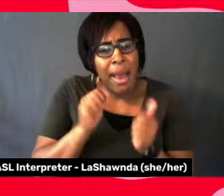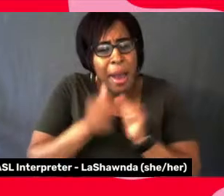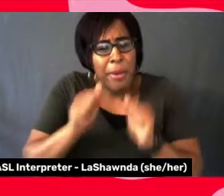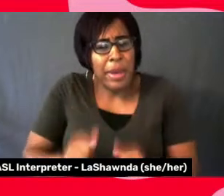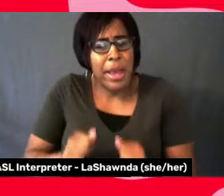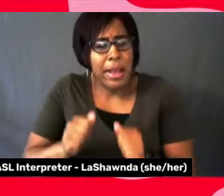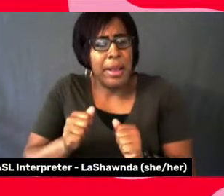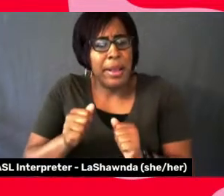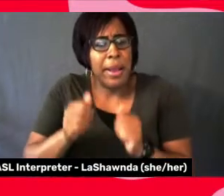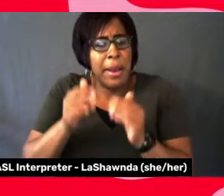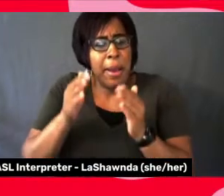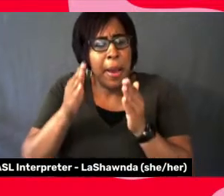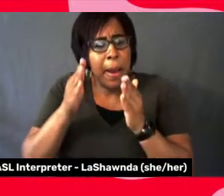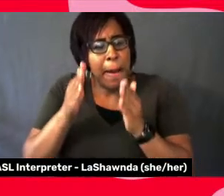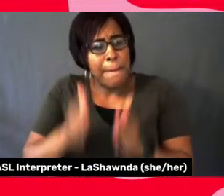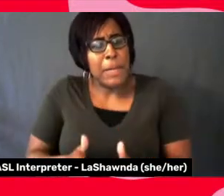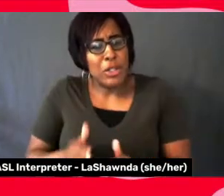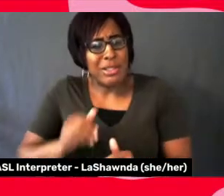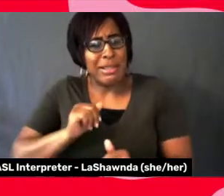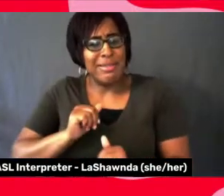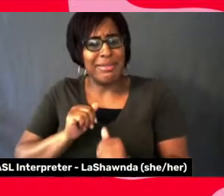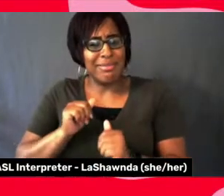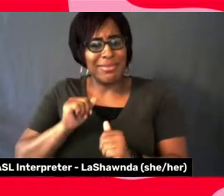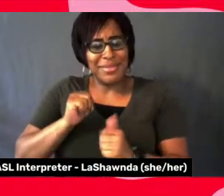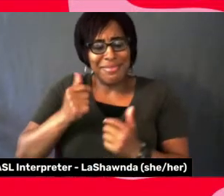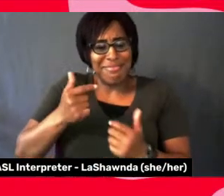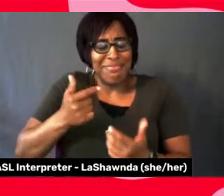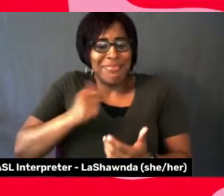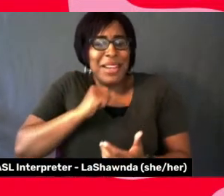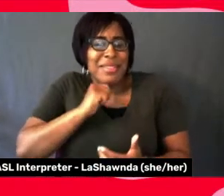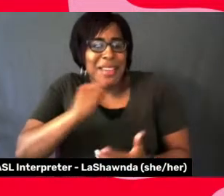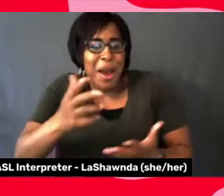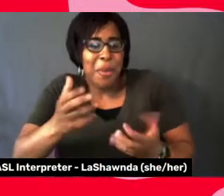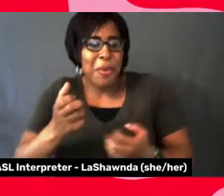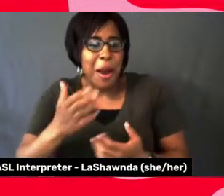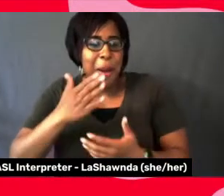pleasure of my company? It's beyond me.